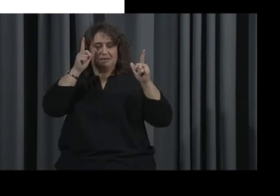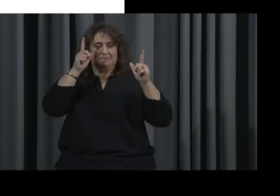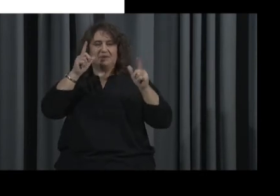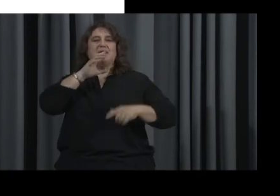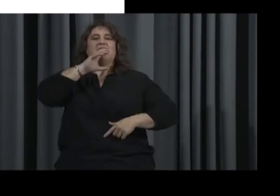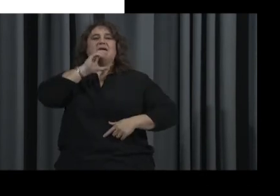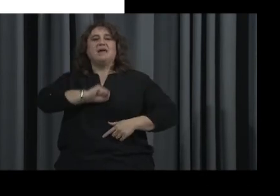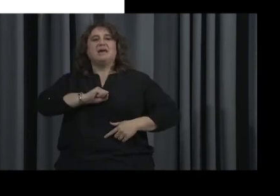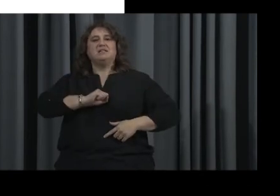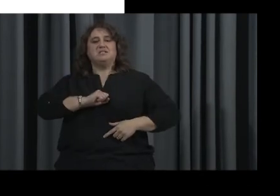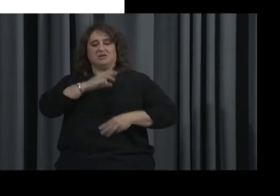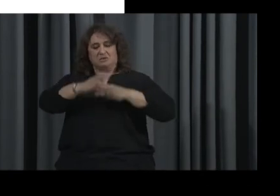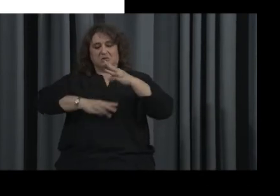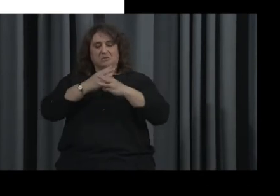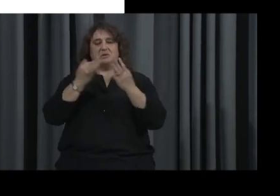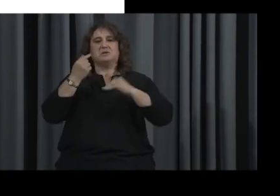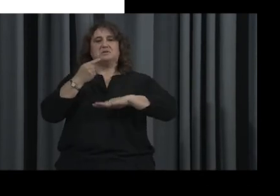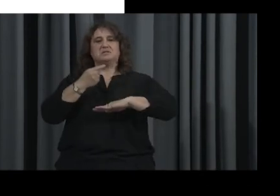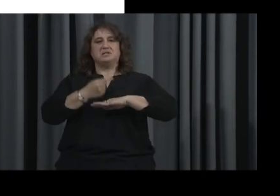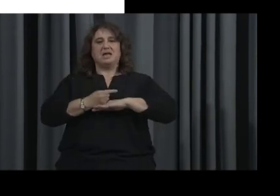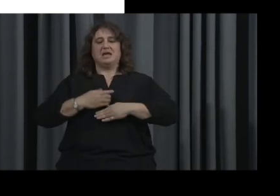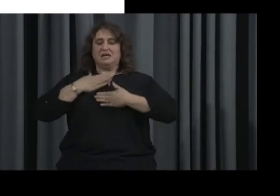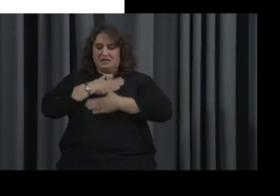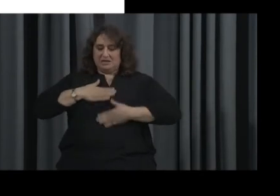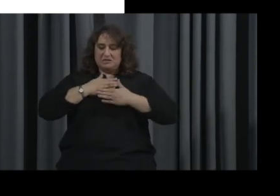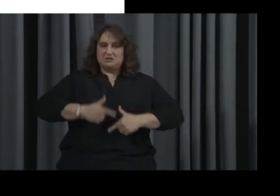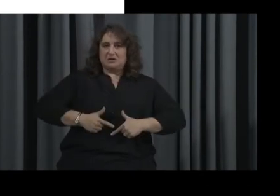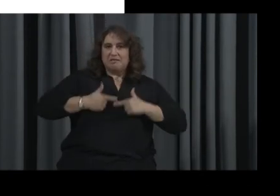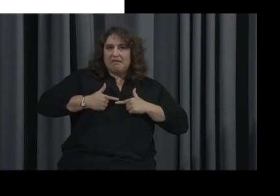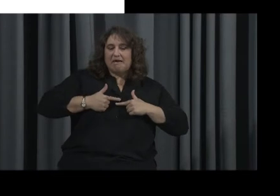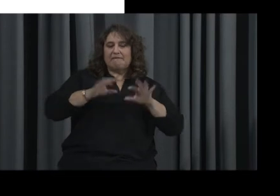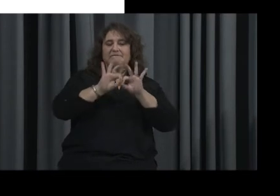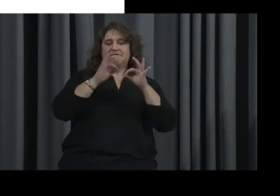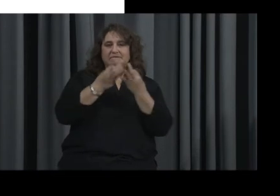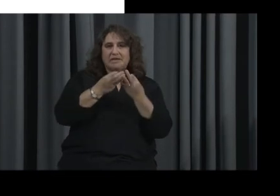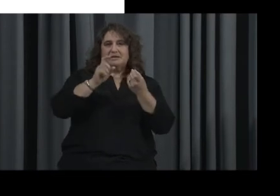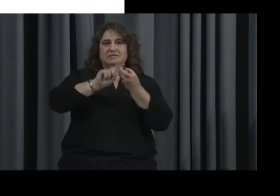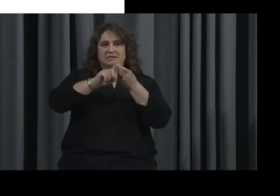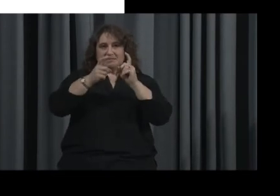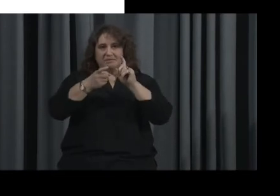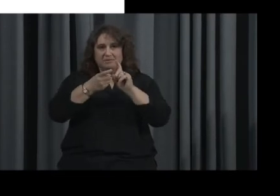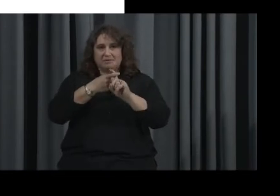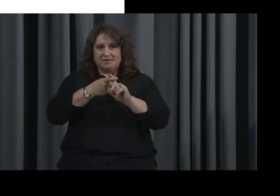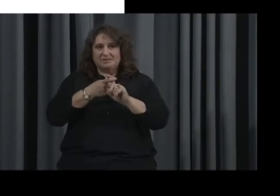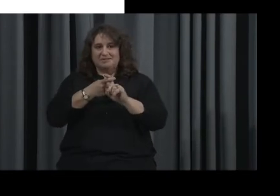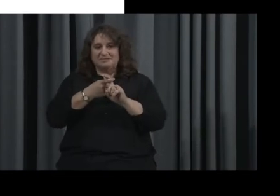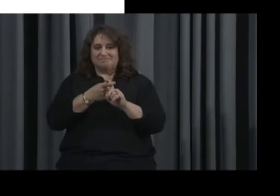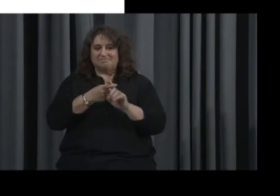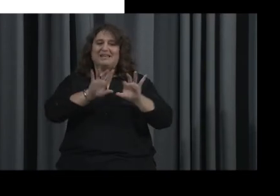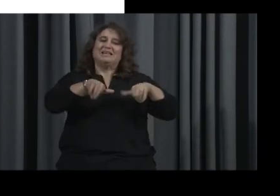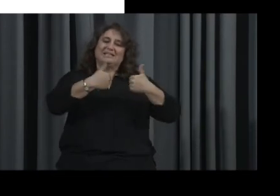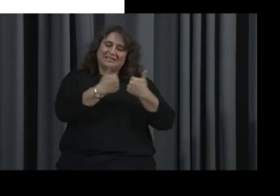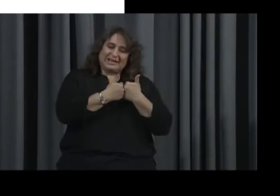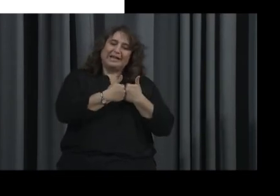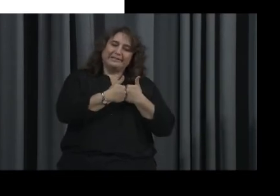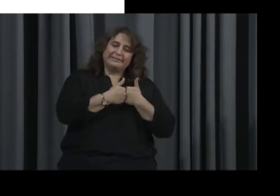millennium can be enjoying life, family and friends, despite challenges, as we continue